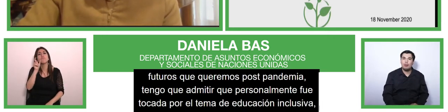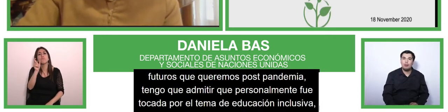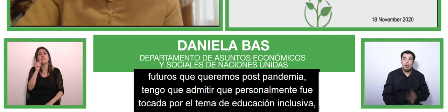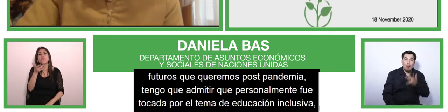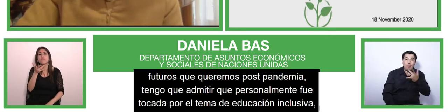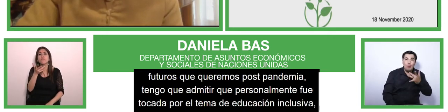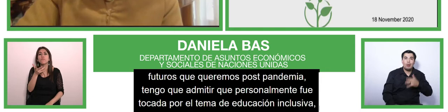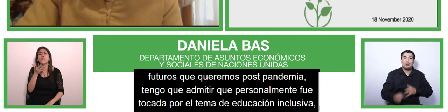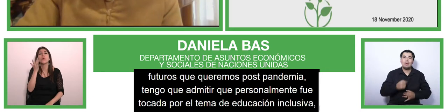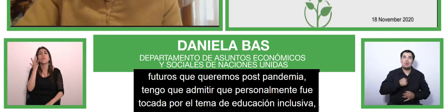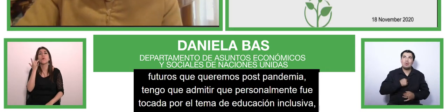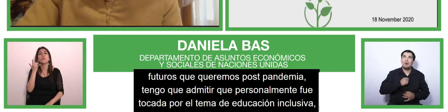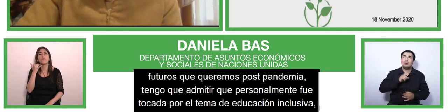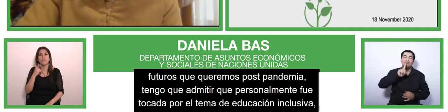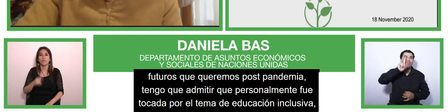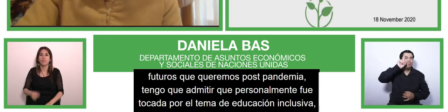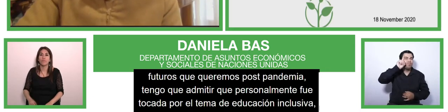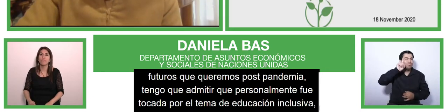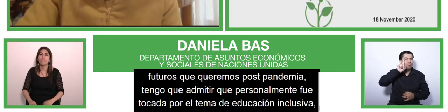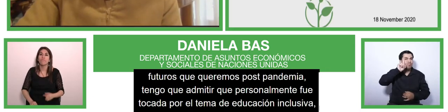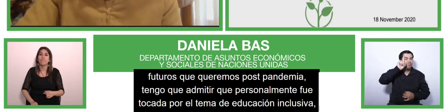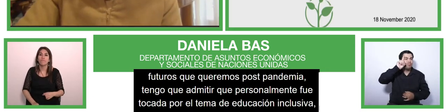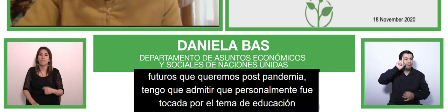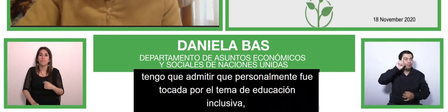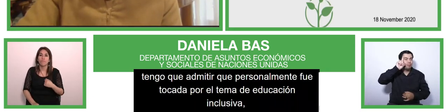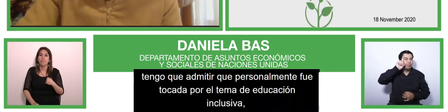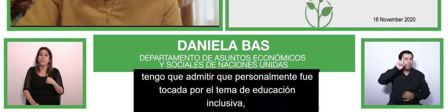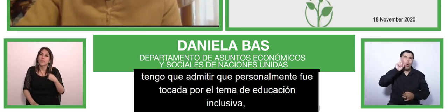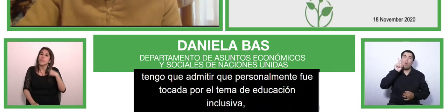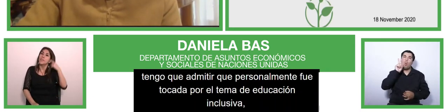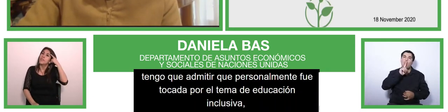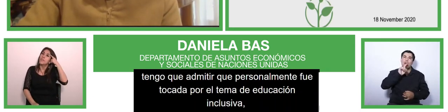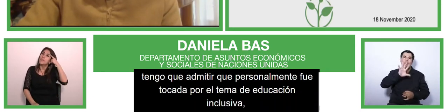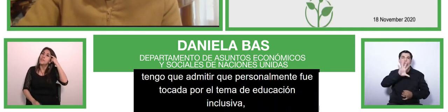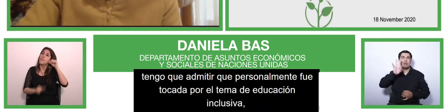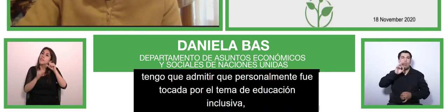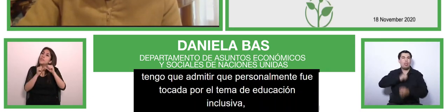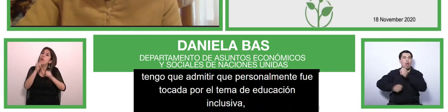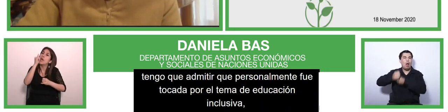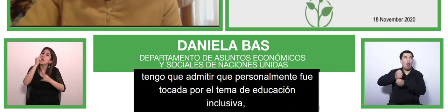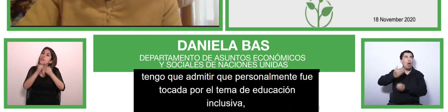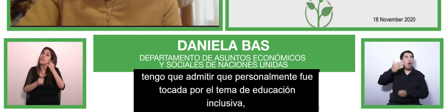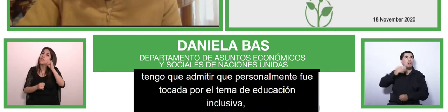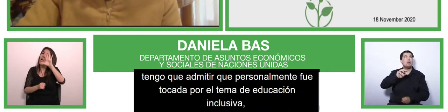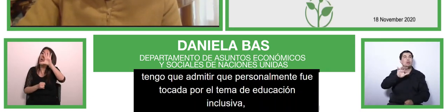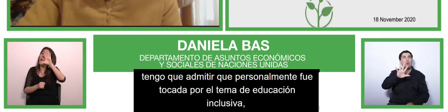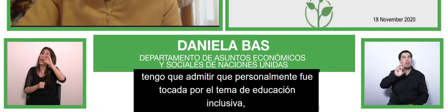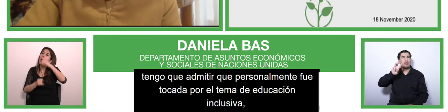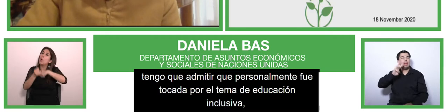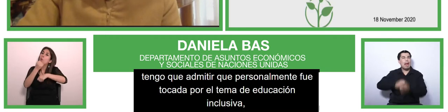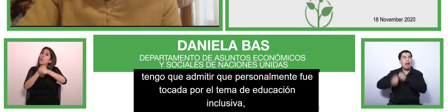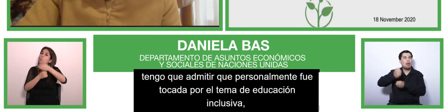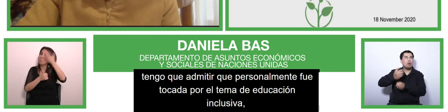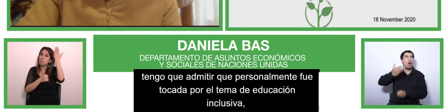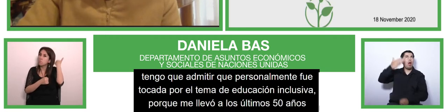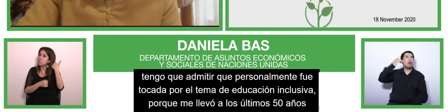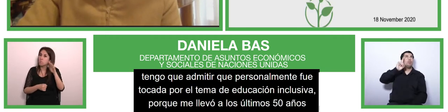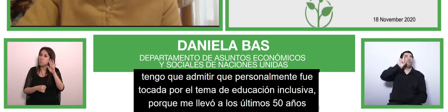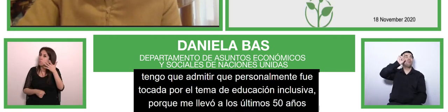alas 53 years 53 years ago when i was turning six years